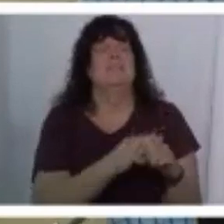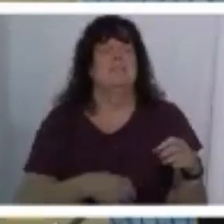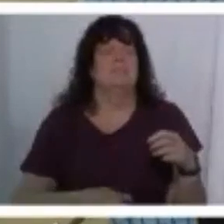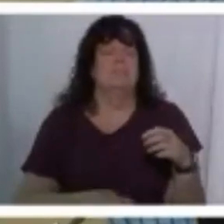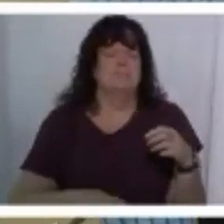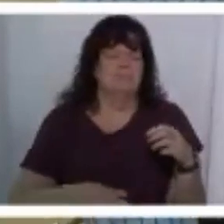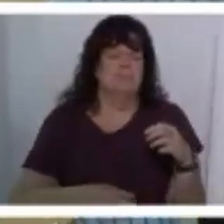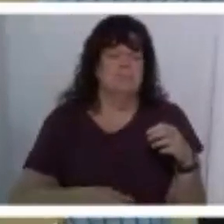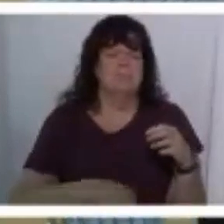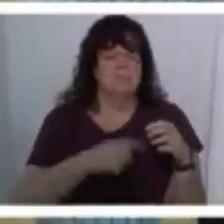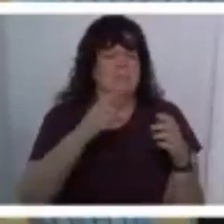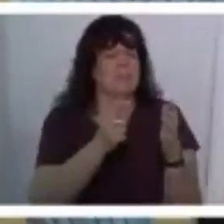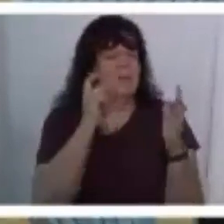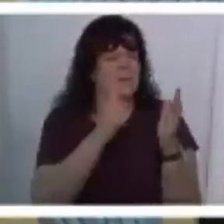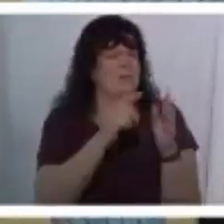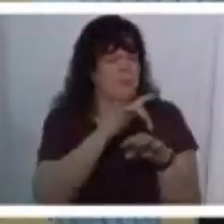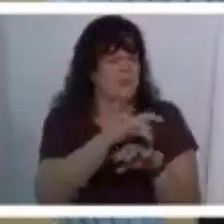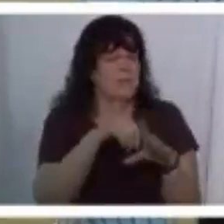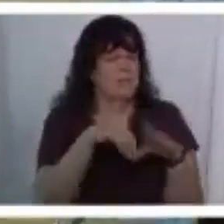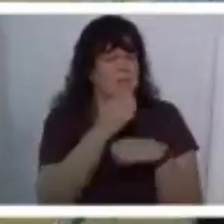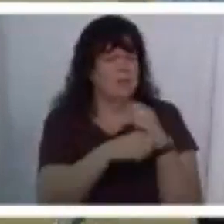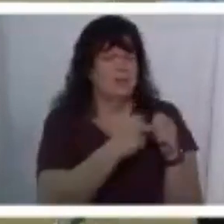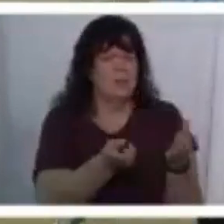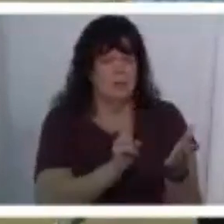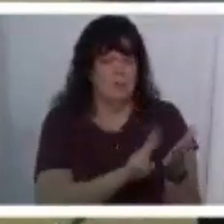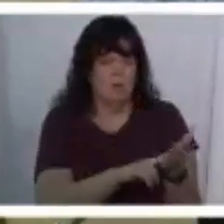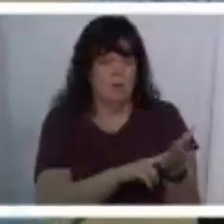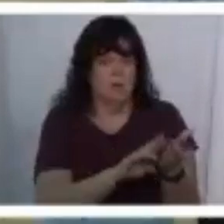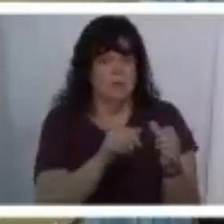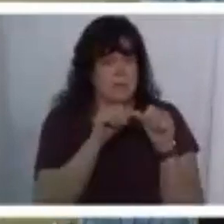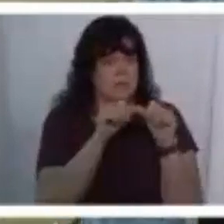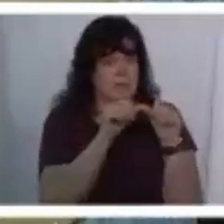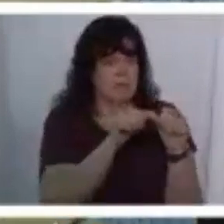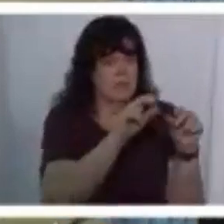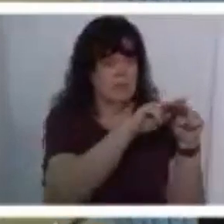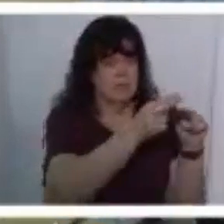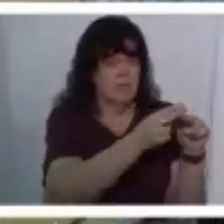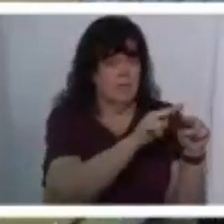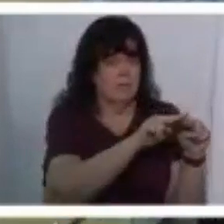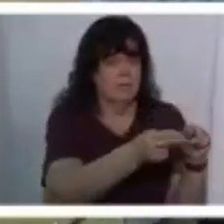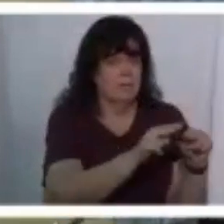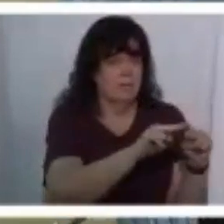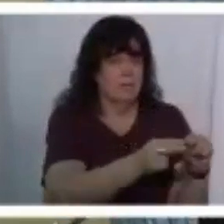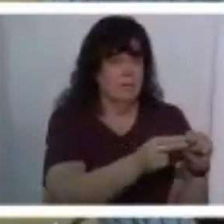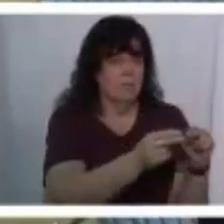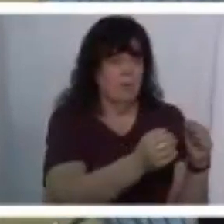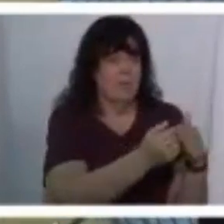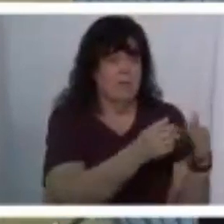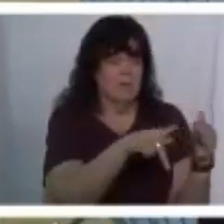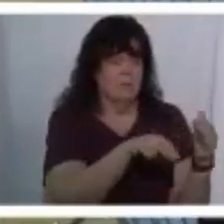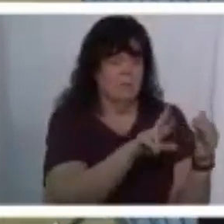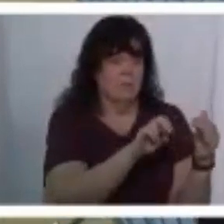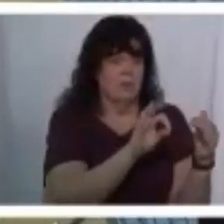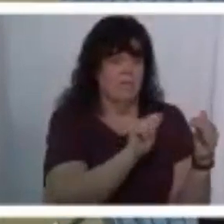i noticed fairly early on in my tenure that enrollment was continuing a decline we were almost in freefall so